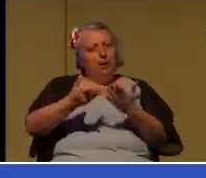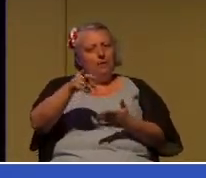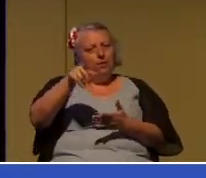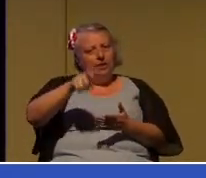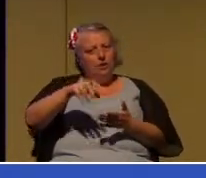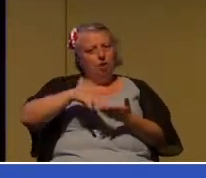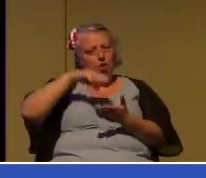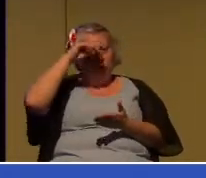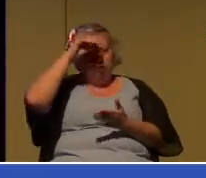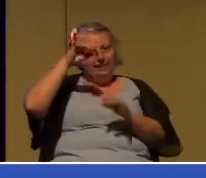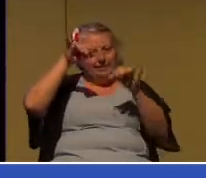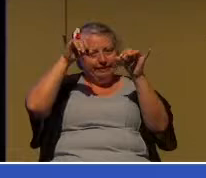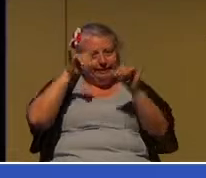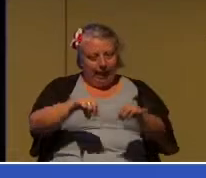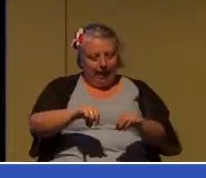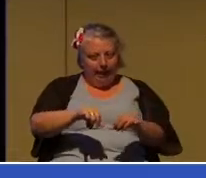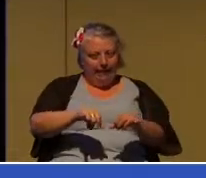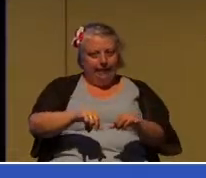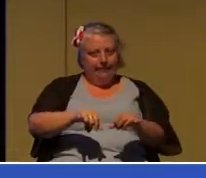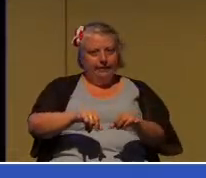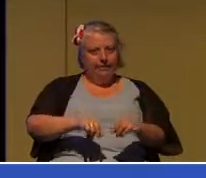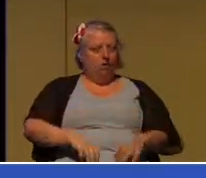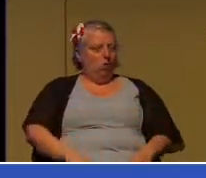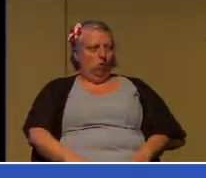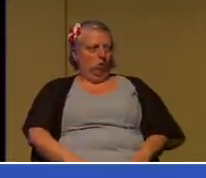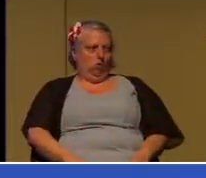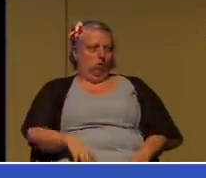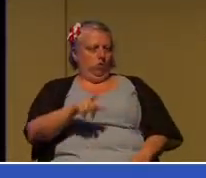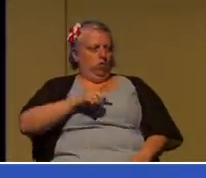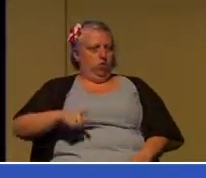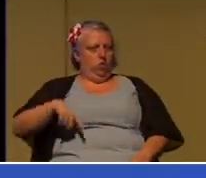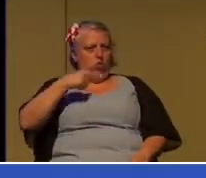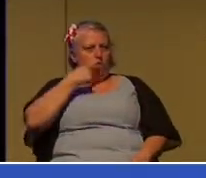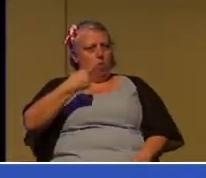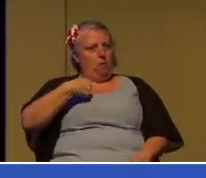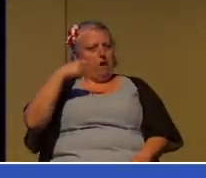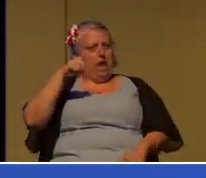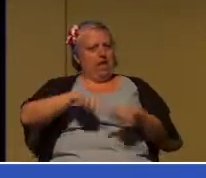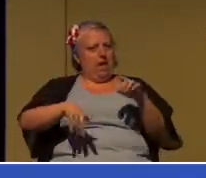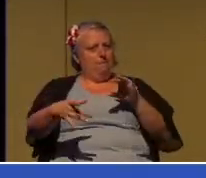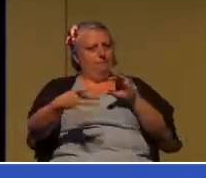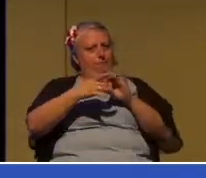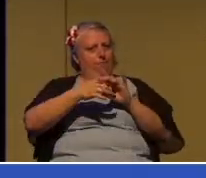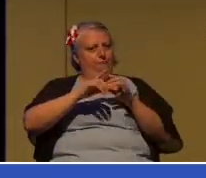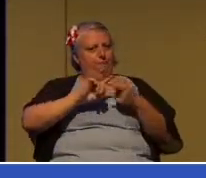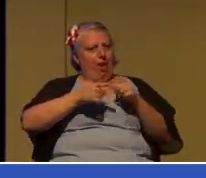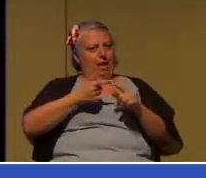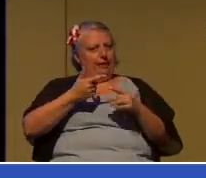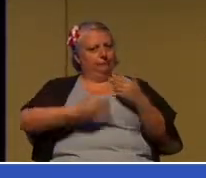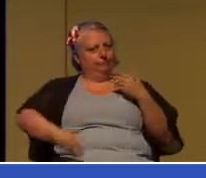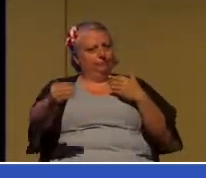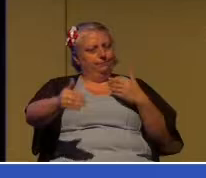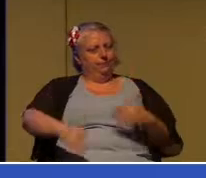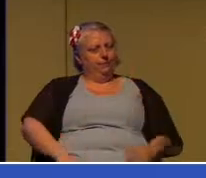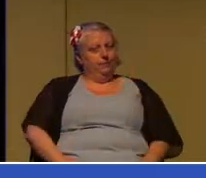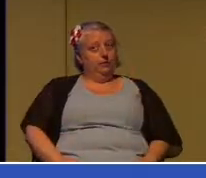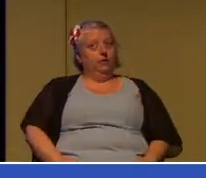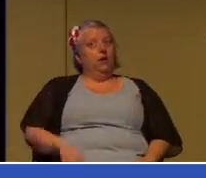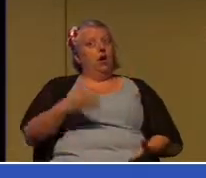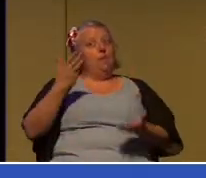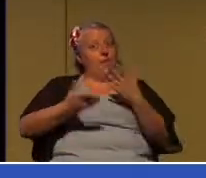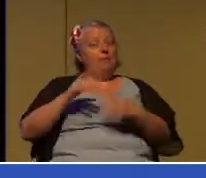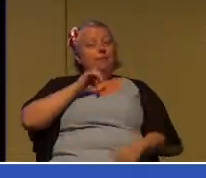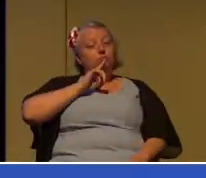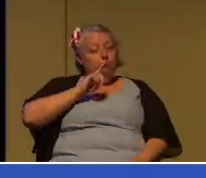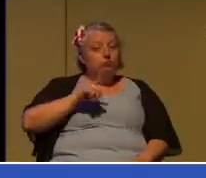spiritual and say, well, the Lord told me I can't be your friend anymore. Now, maybe the Lord did tell you. But let's make sure it was